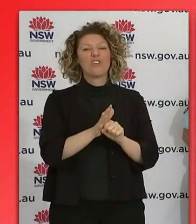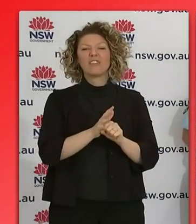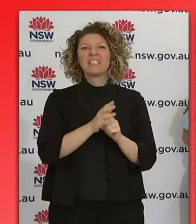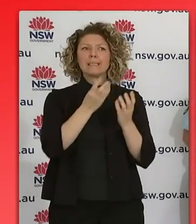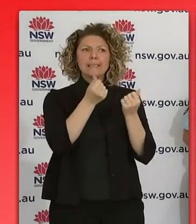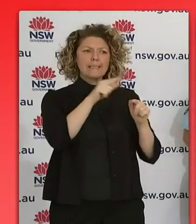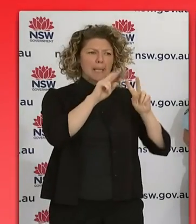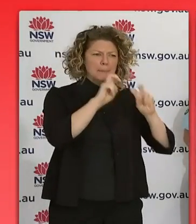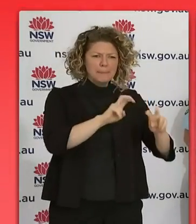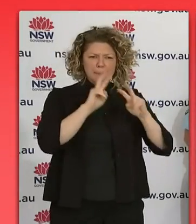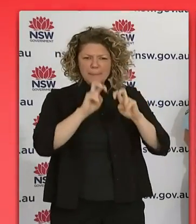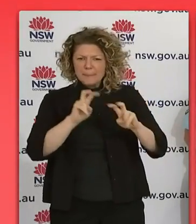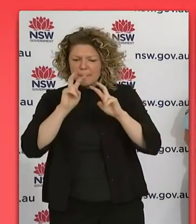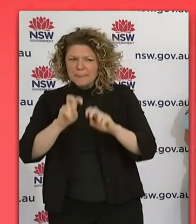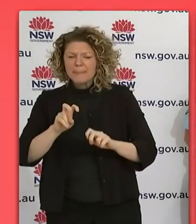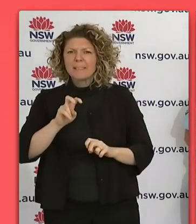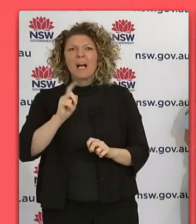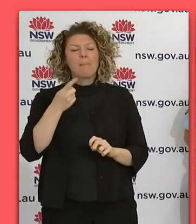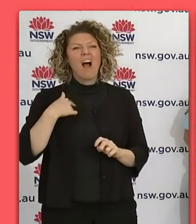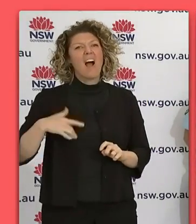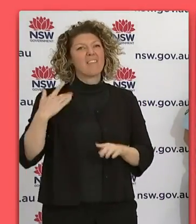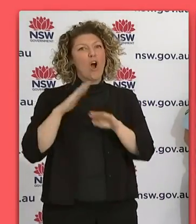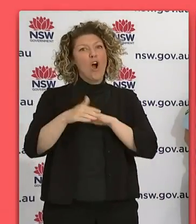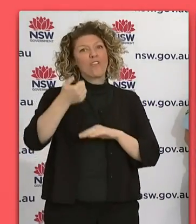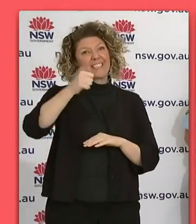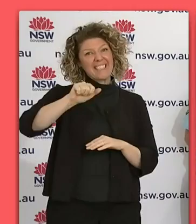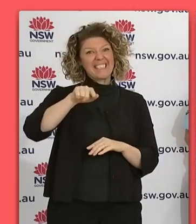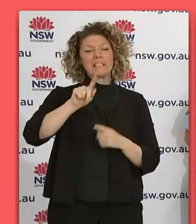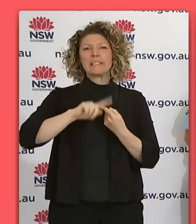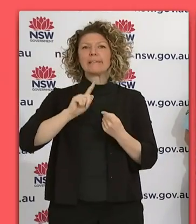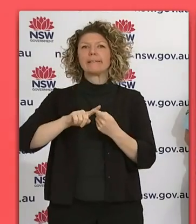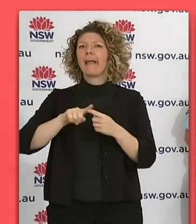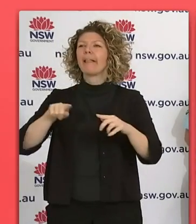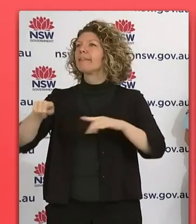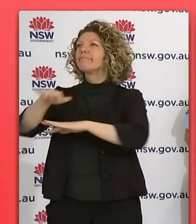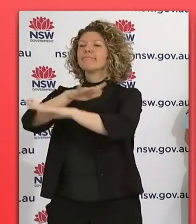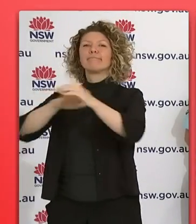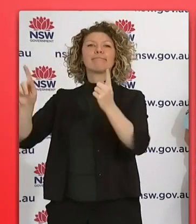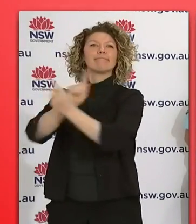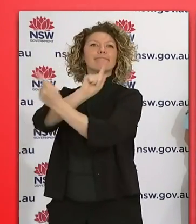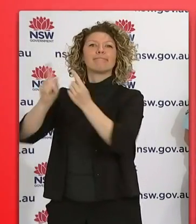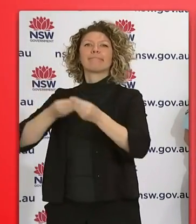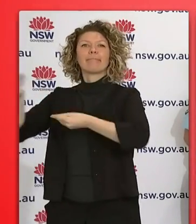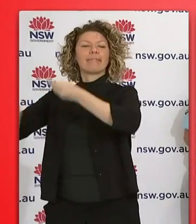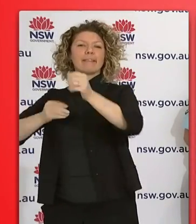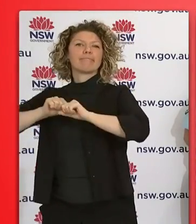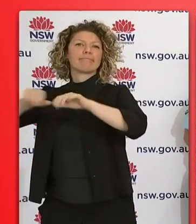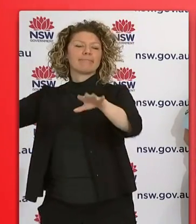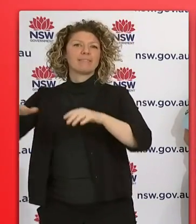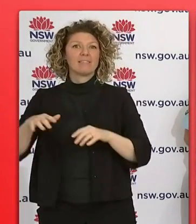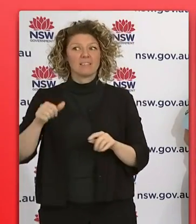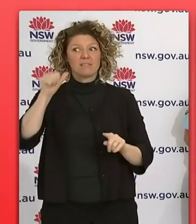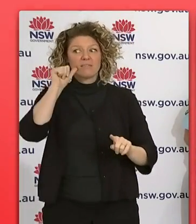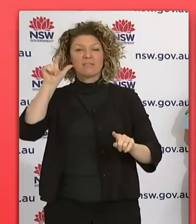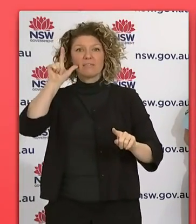but at least 60 of those have been infectious in the community. And I anticipate, given the large number of cases we've had in the last few days, that